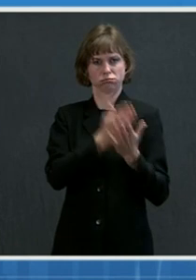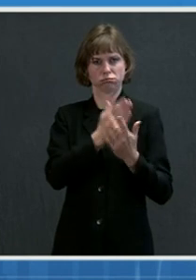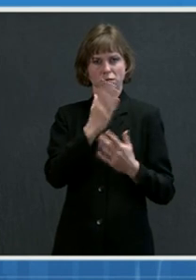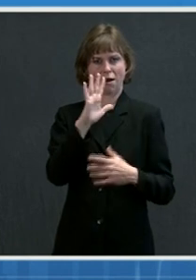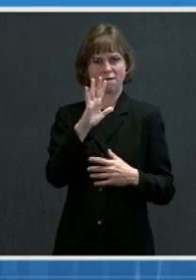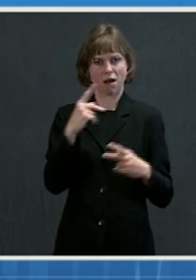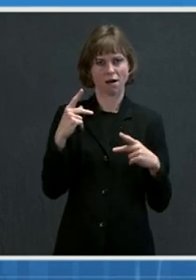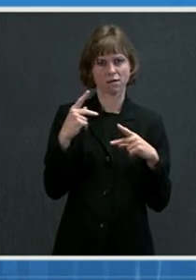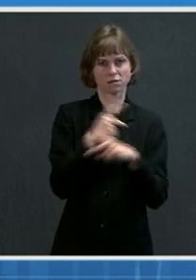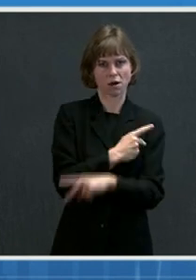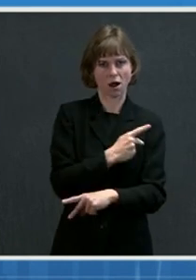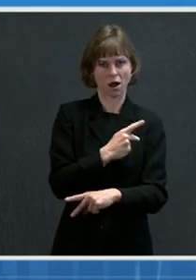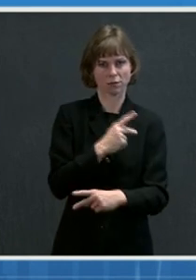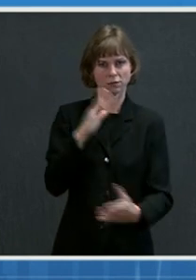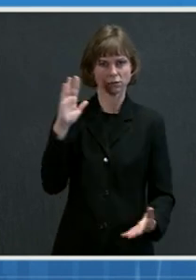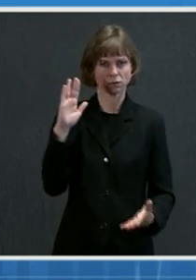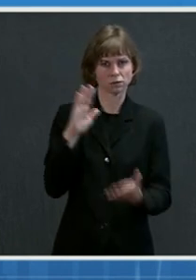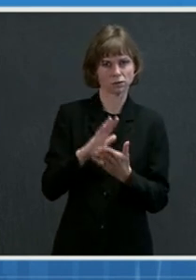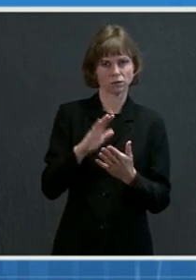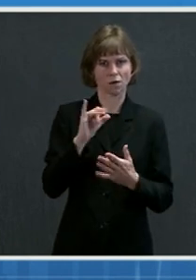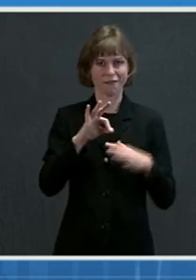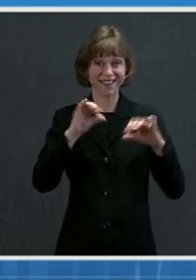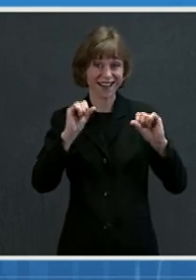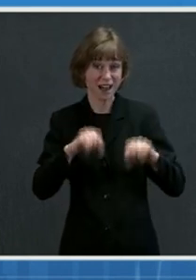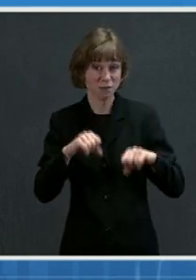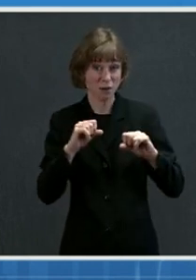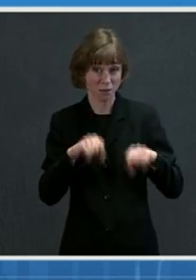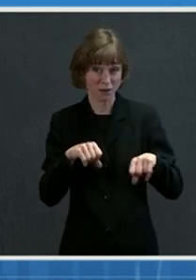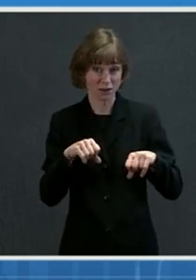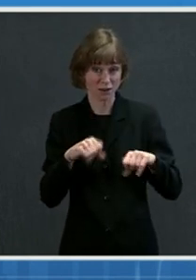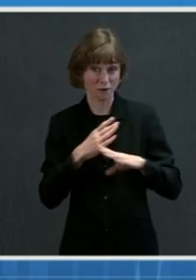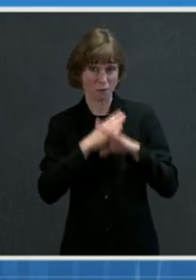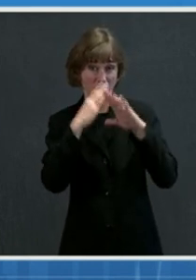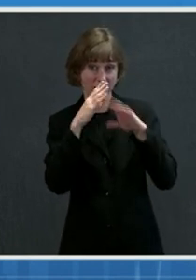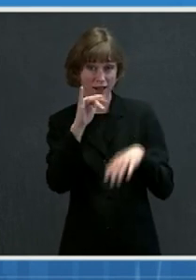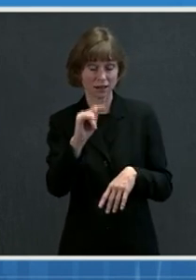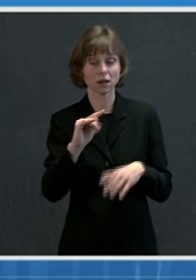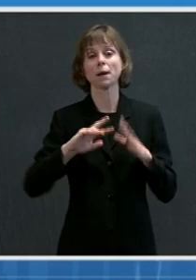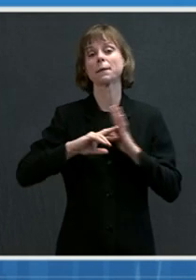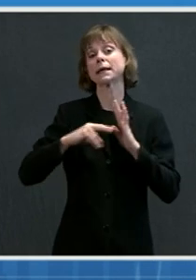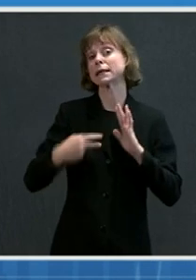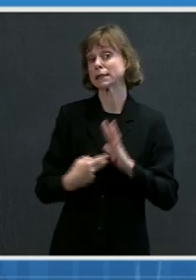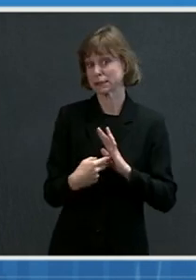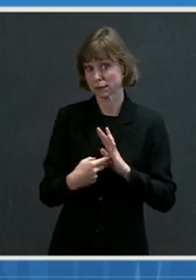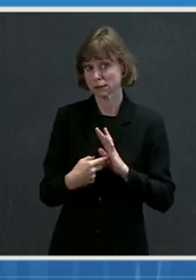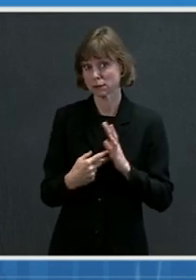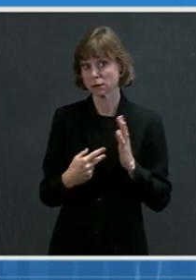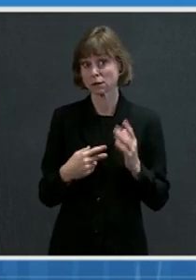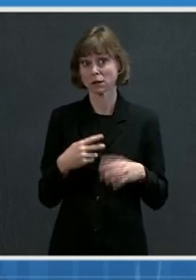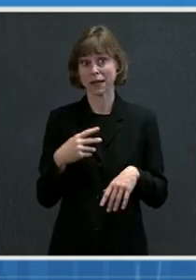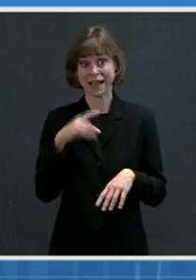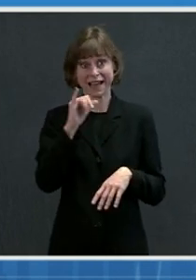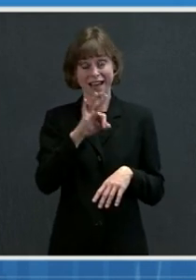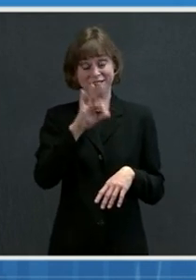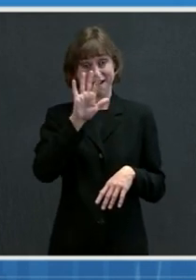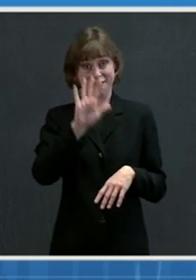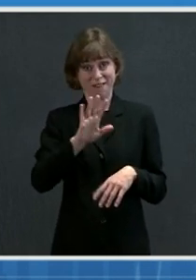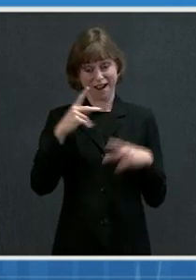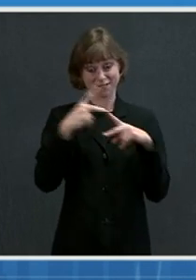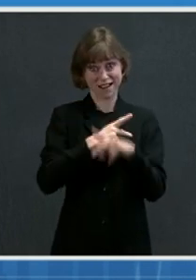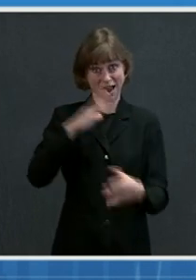diminution of capability of blocking there, which tells you that a five-fold decrease